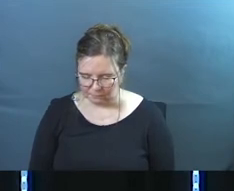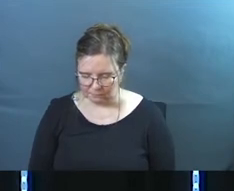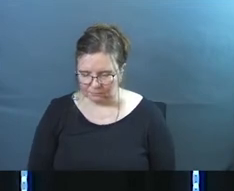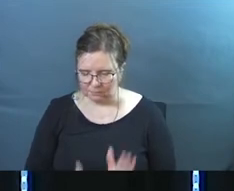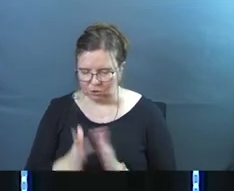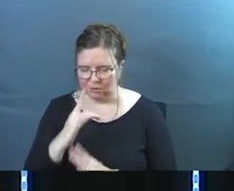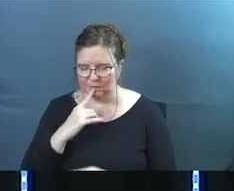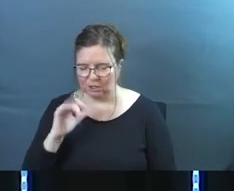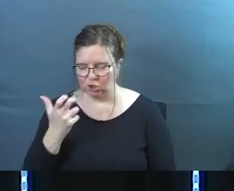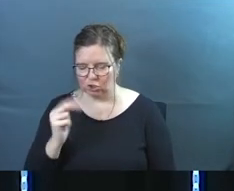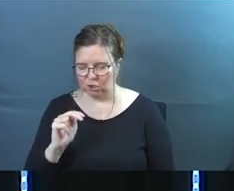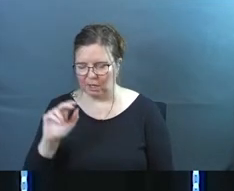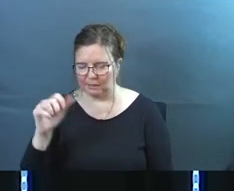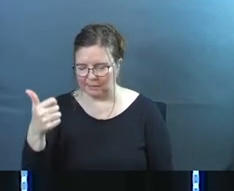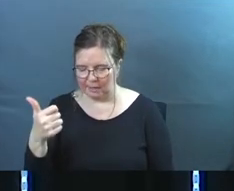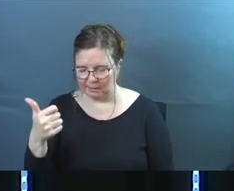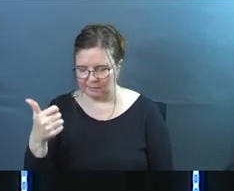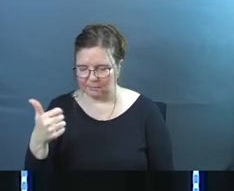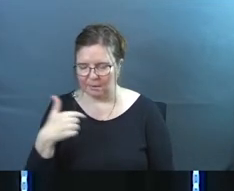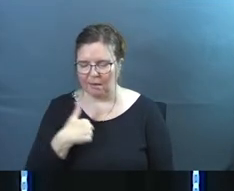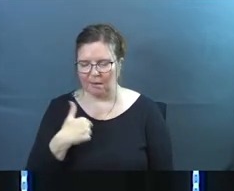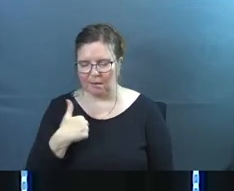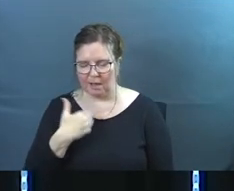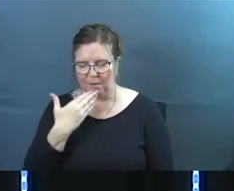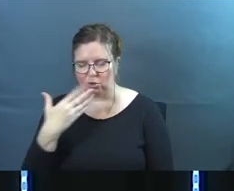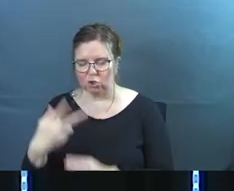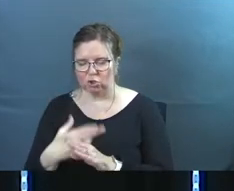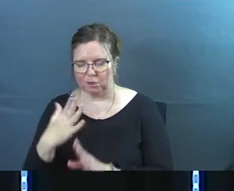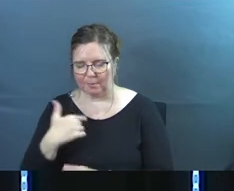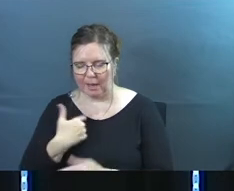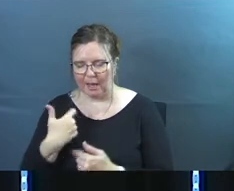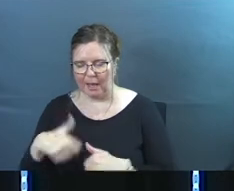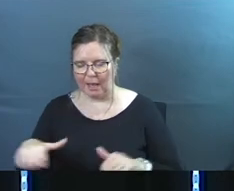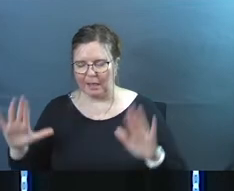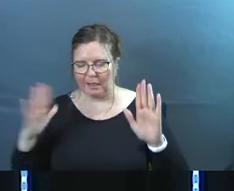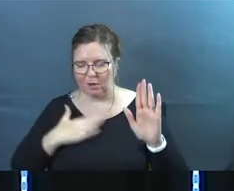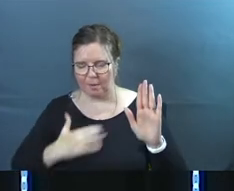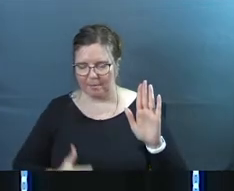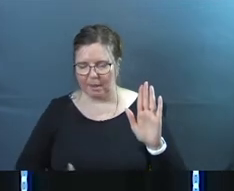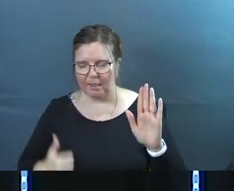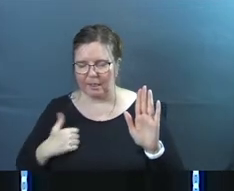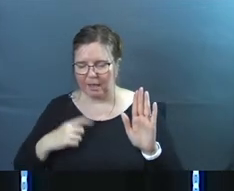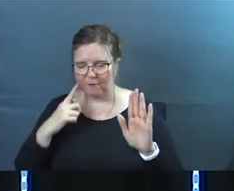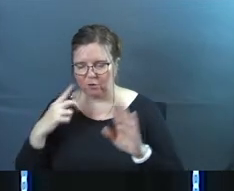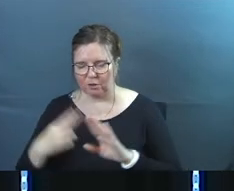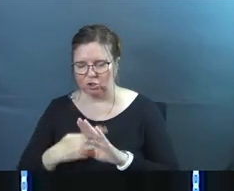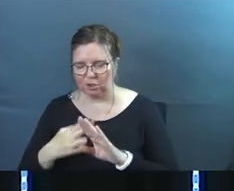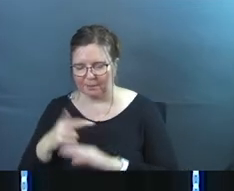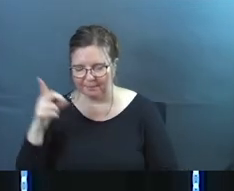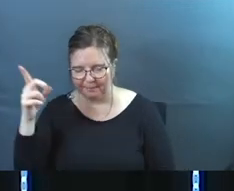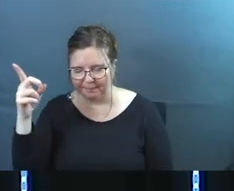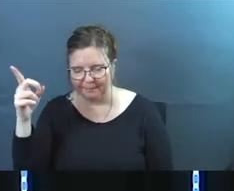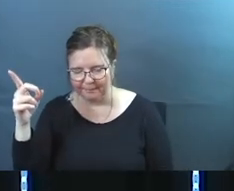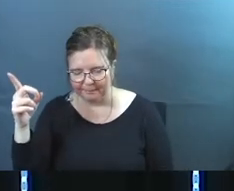Jesus said in John 10 said I'm the good shepherd I lay down my life for the sheep